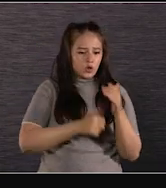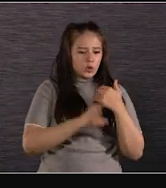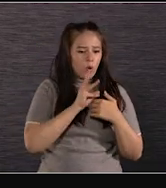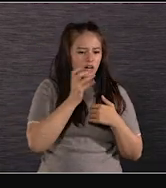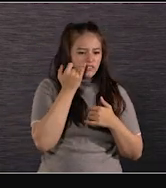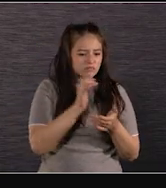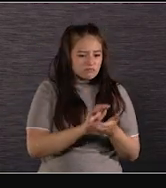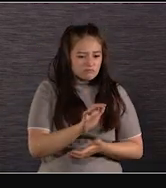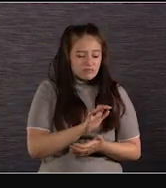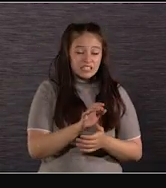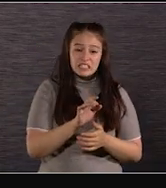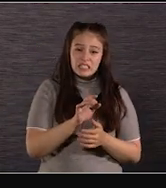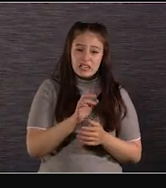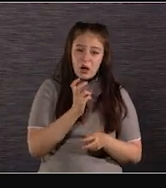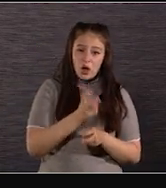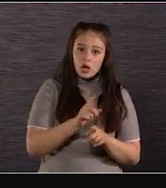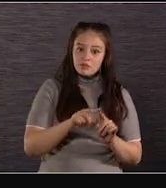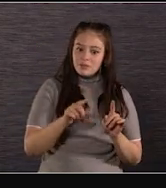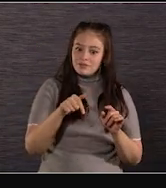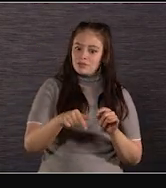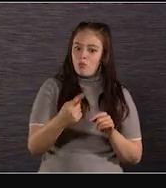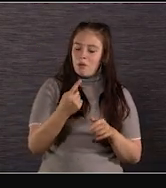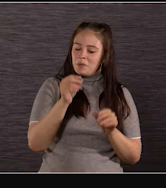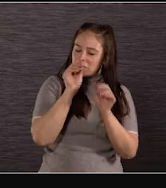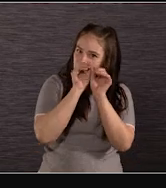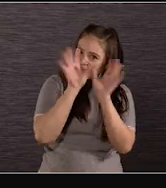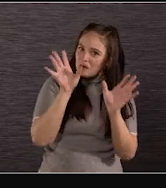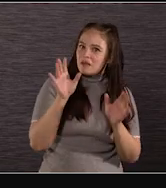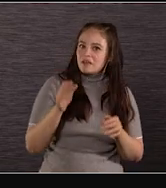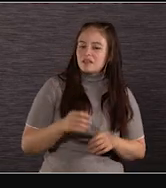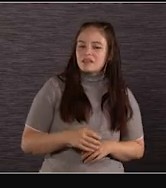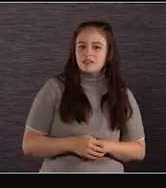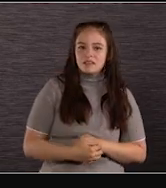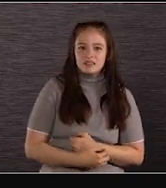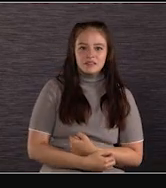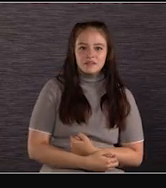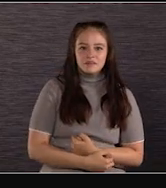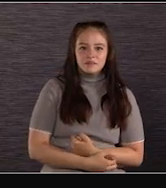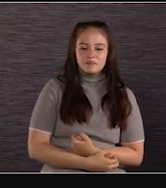amazing. Here we go, we're rolling. One, two, one, two.